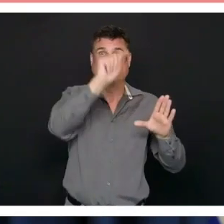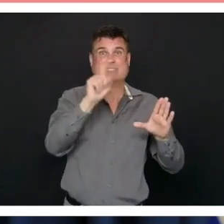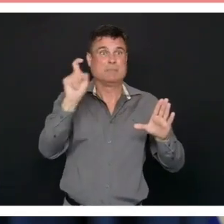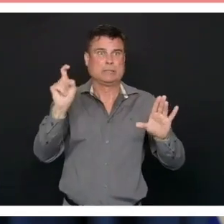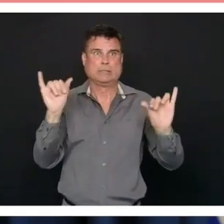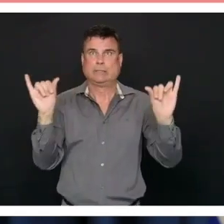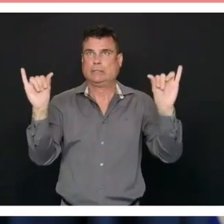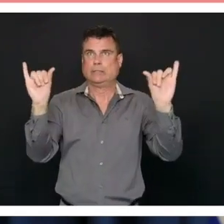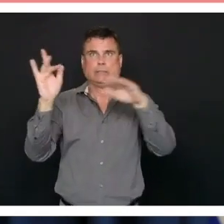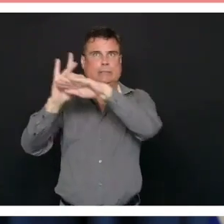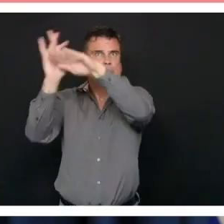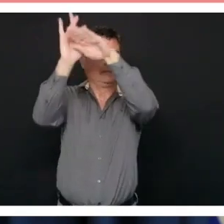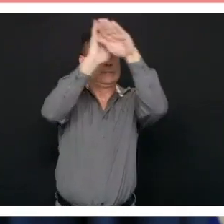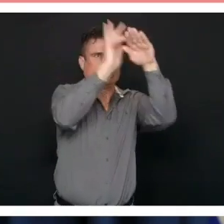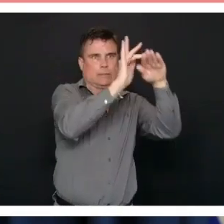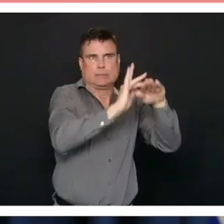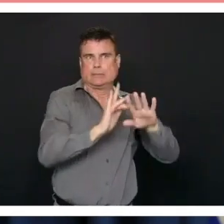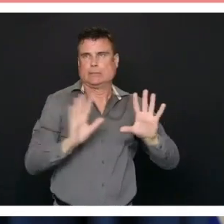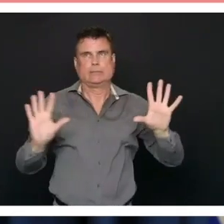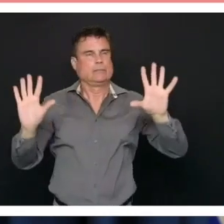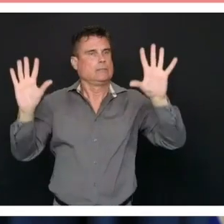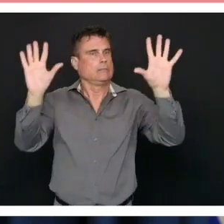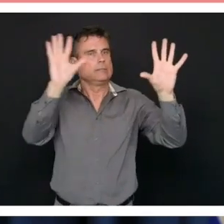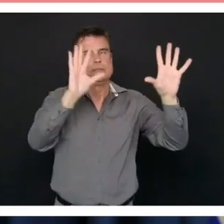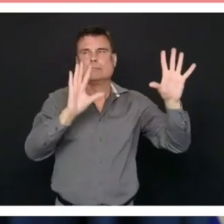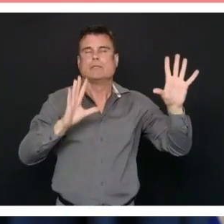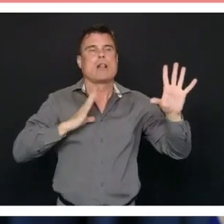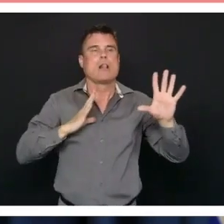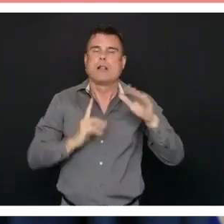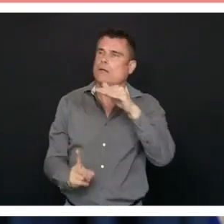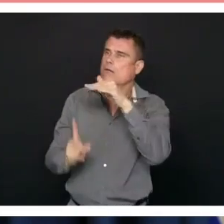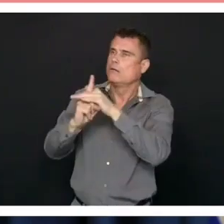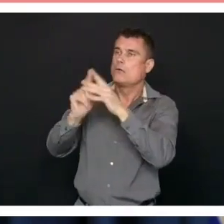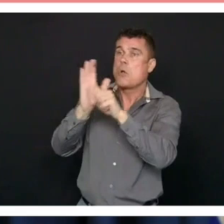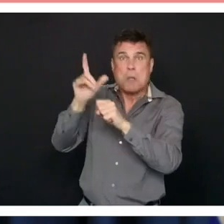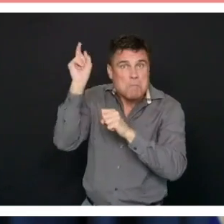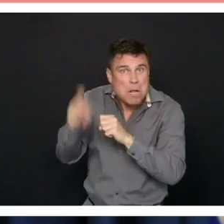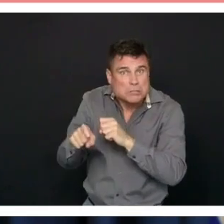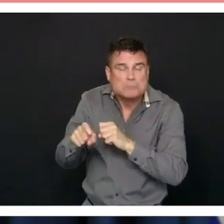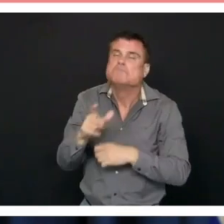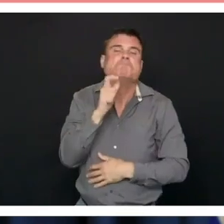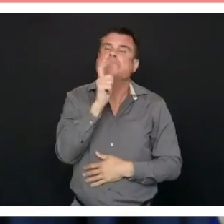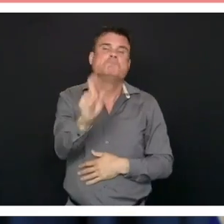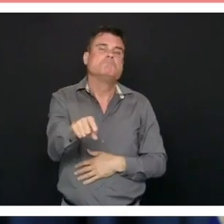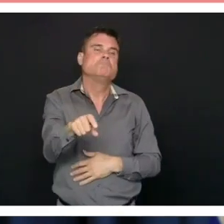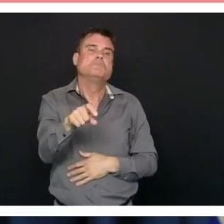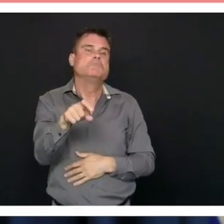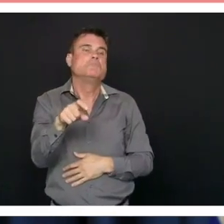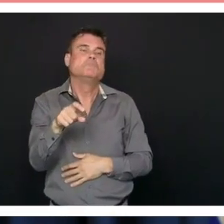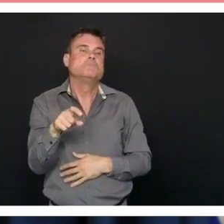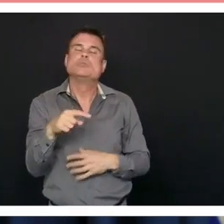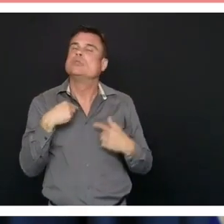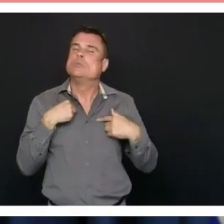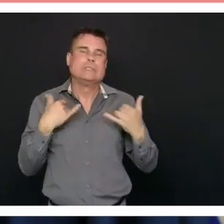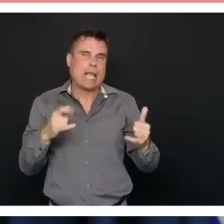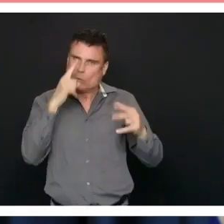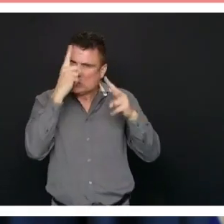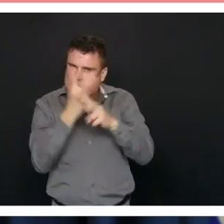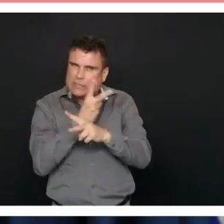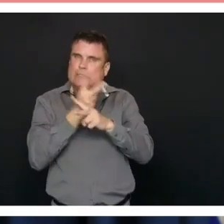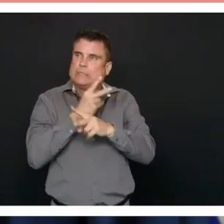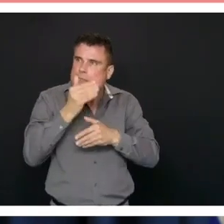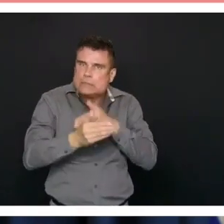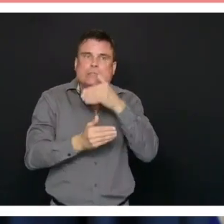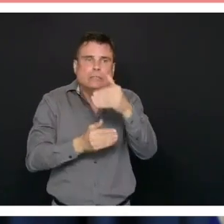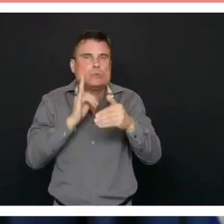COVID-19 surge and we'll be able to titrate that in a better way. those are the things, obviously, it's very complex and those are the